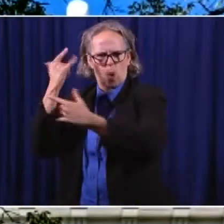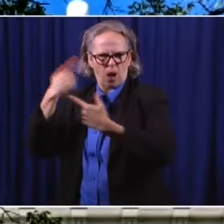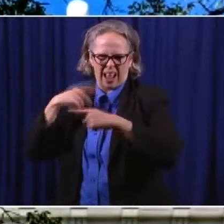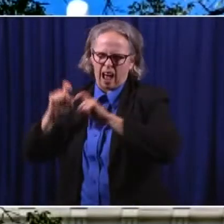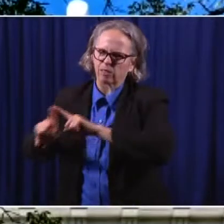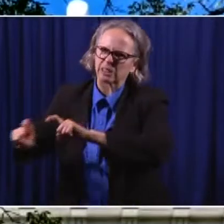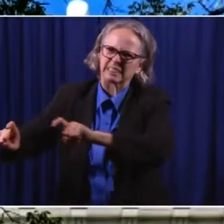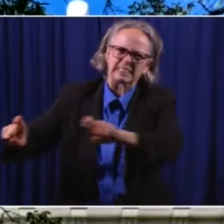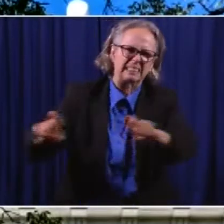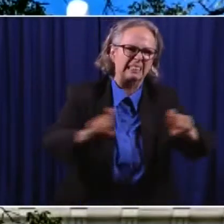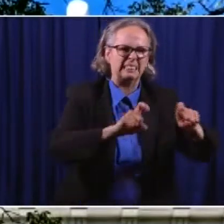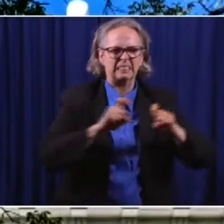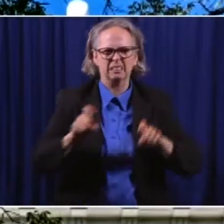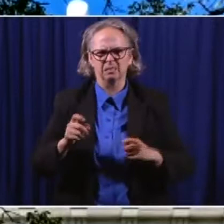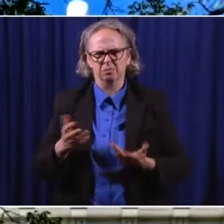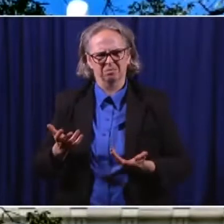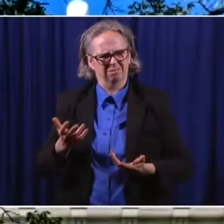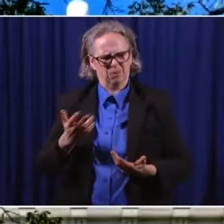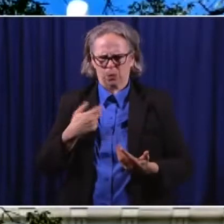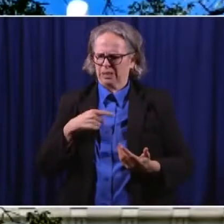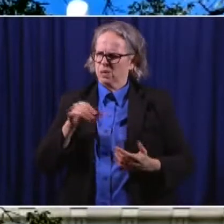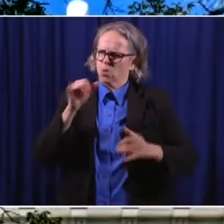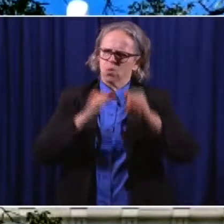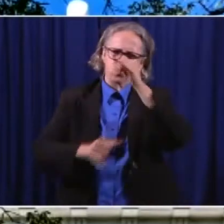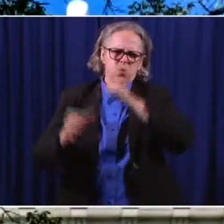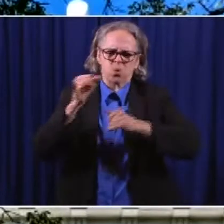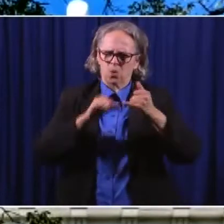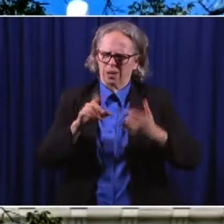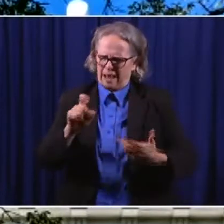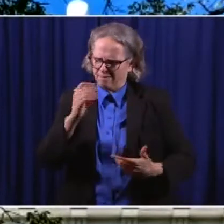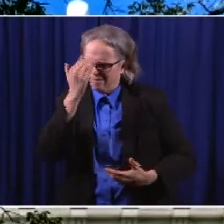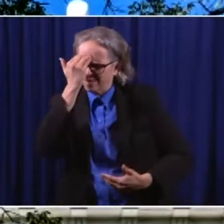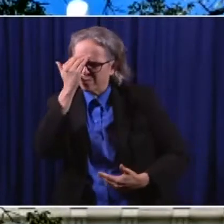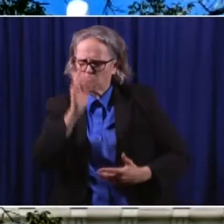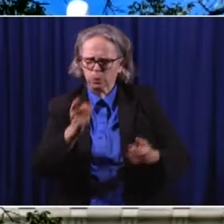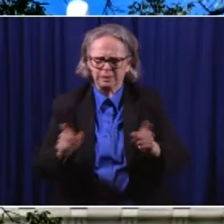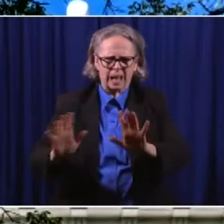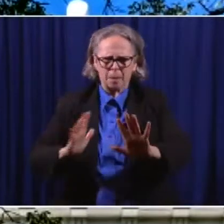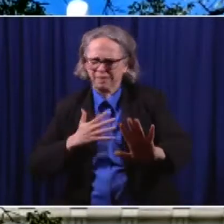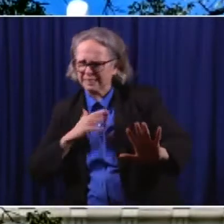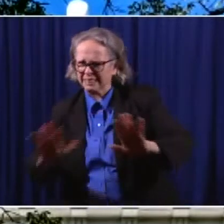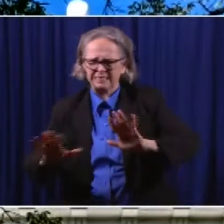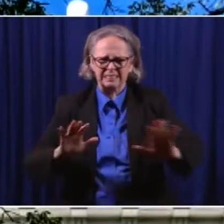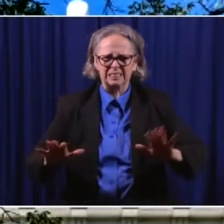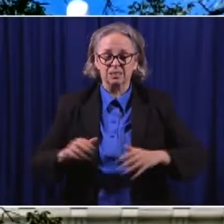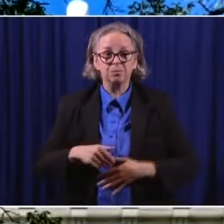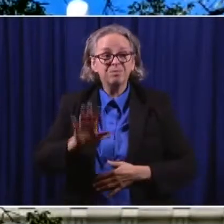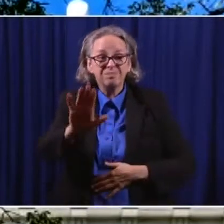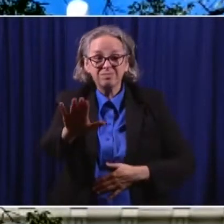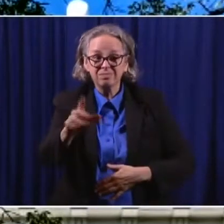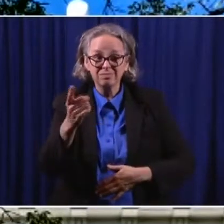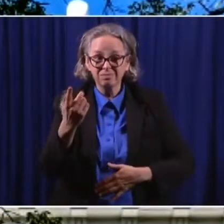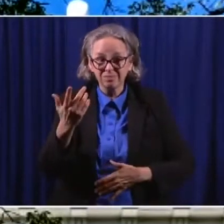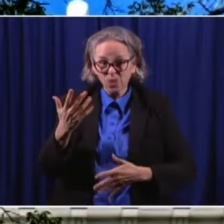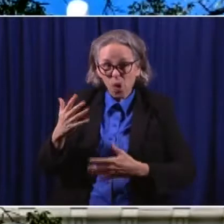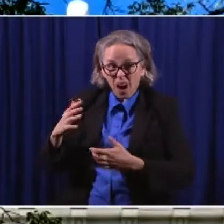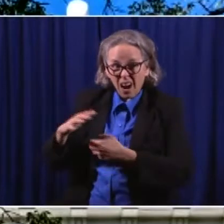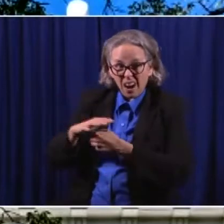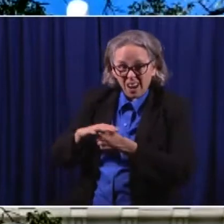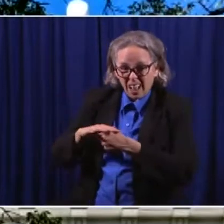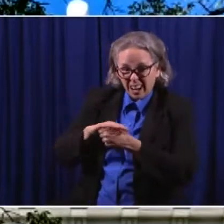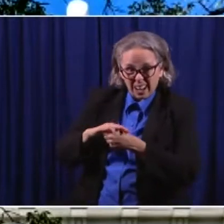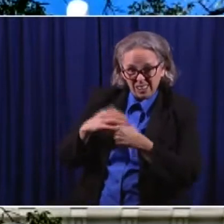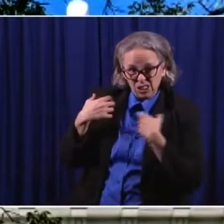And fortunately, with help from the local health district, your office, Governor, we had a testing event on campus yesterday.